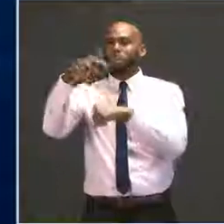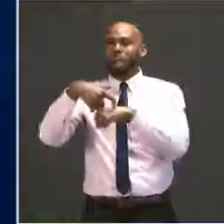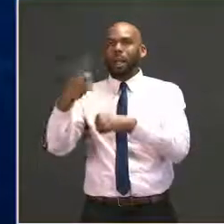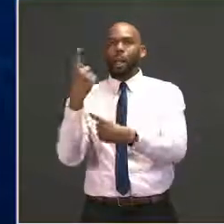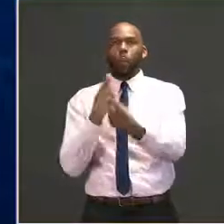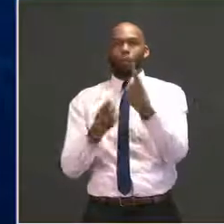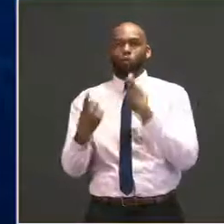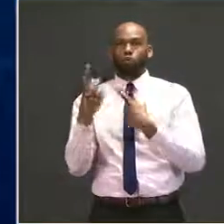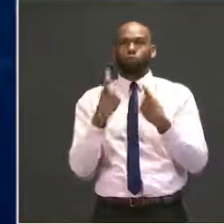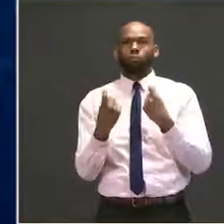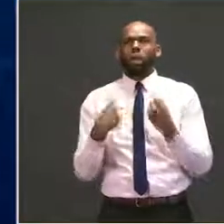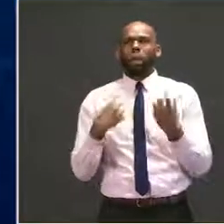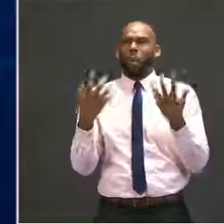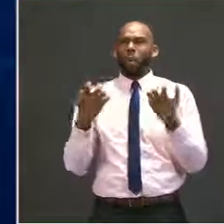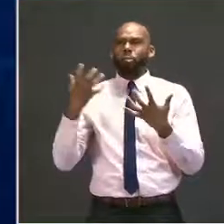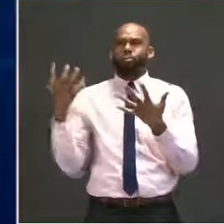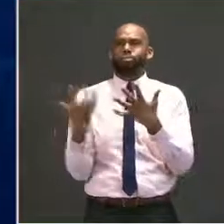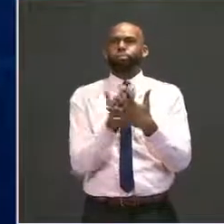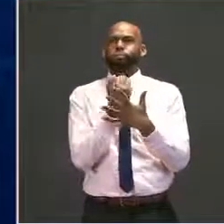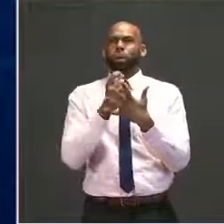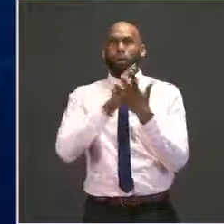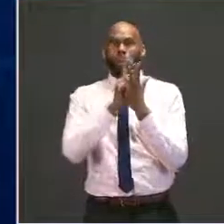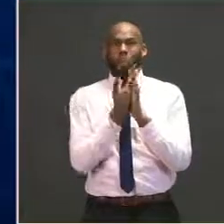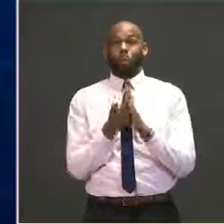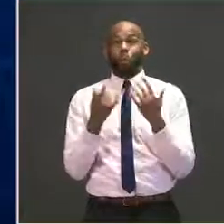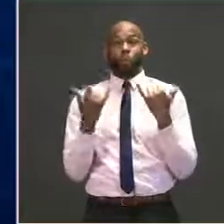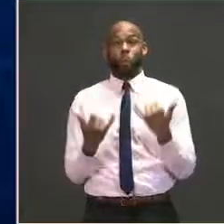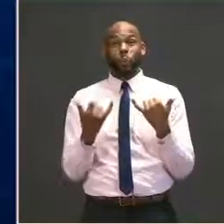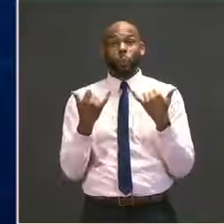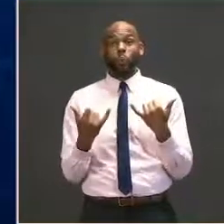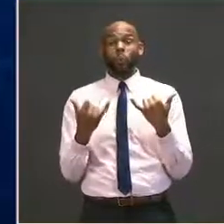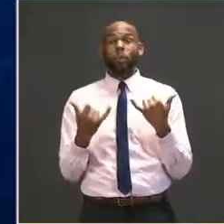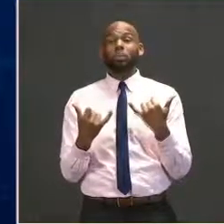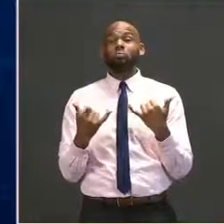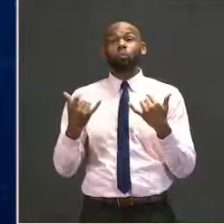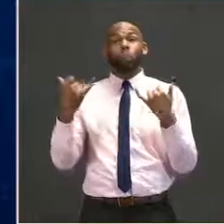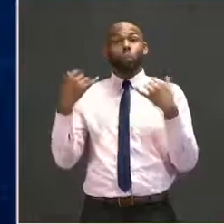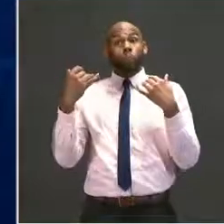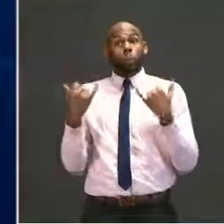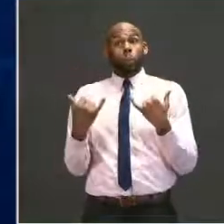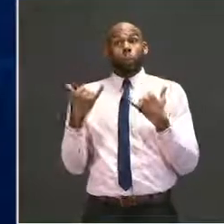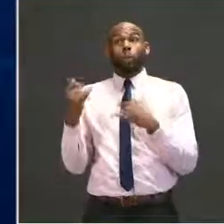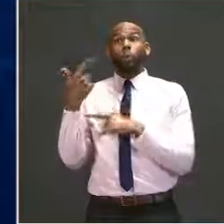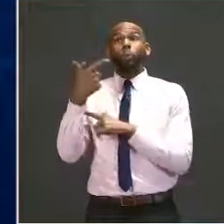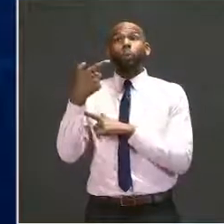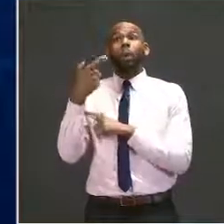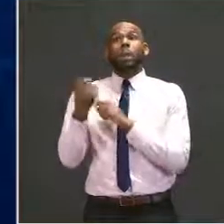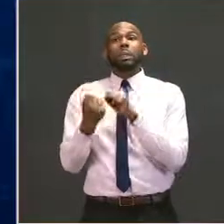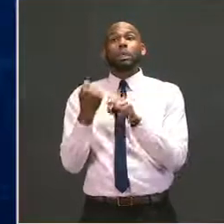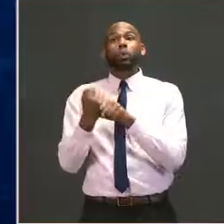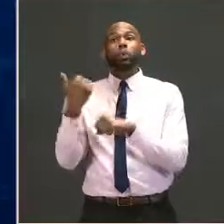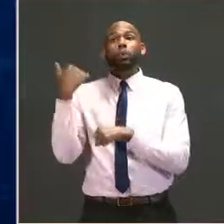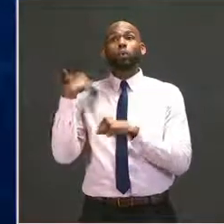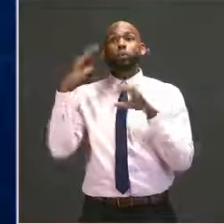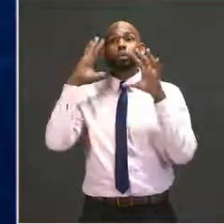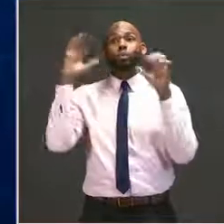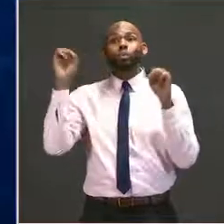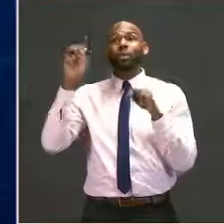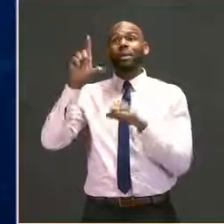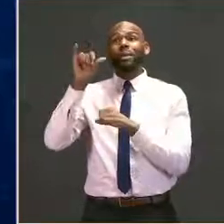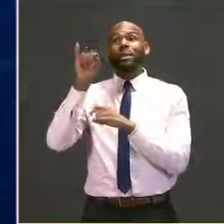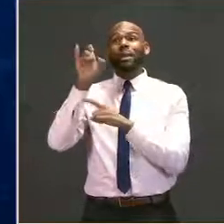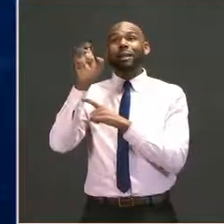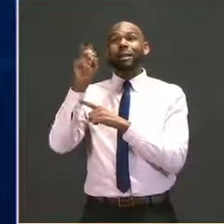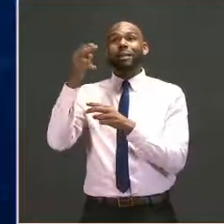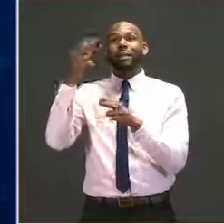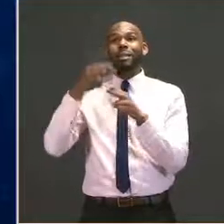I wanted to take a moment at the top of our briefing today to note that on this day 21 years ago, President Clinton announced the naming